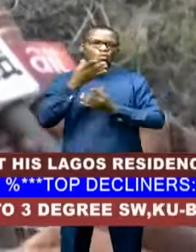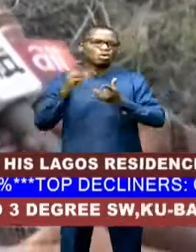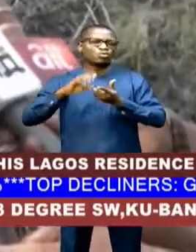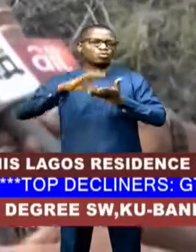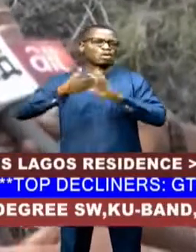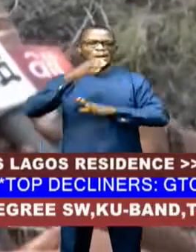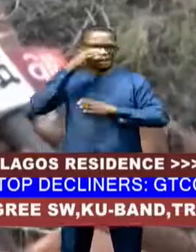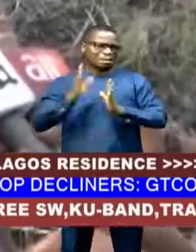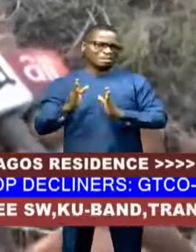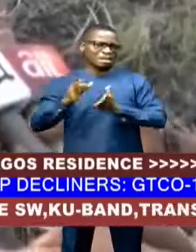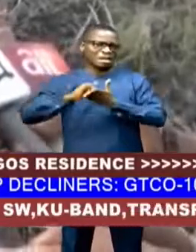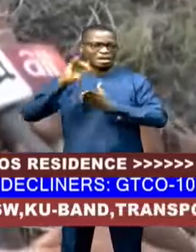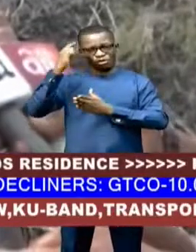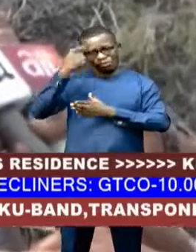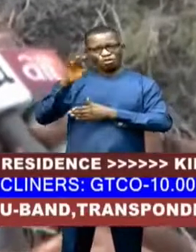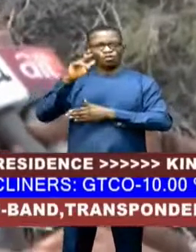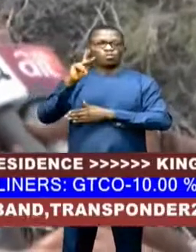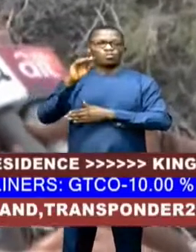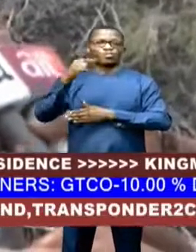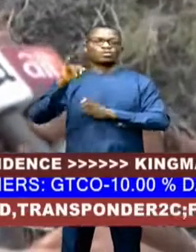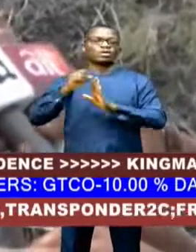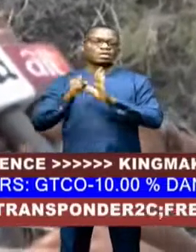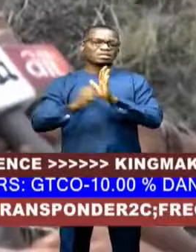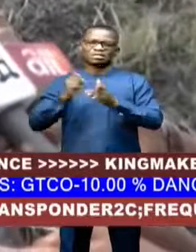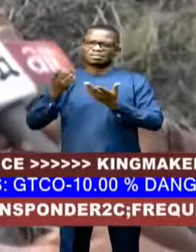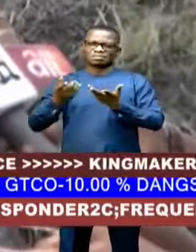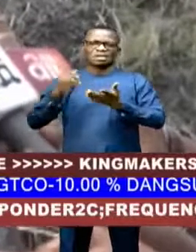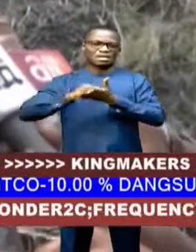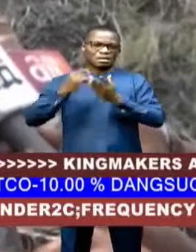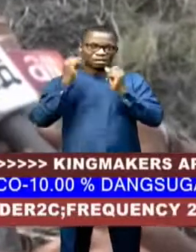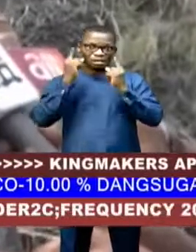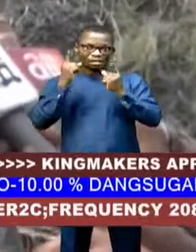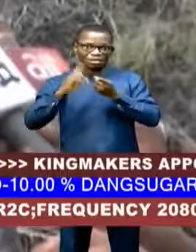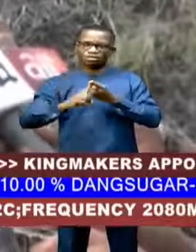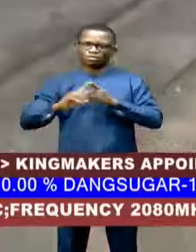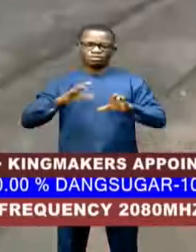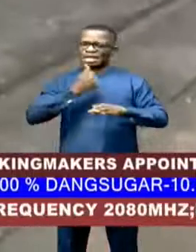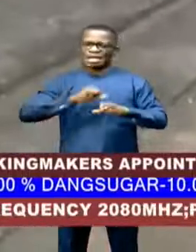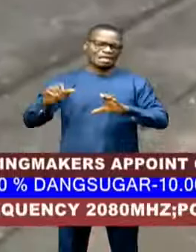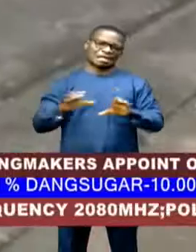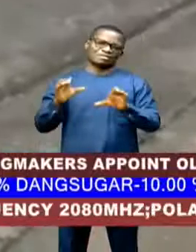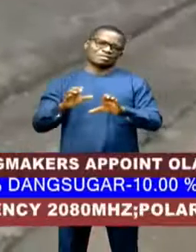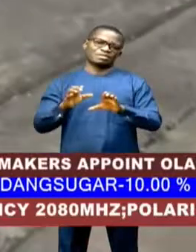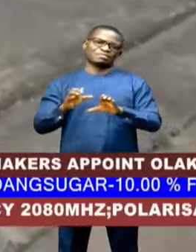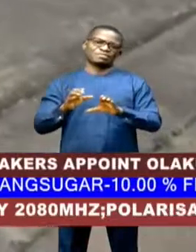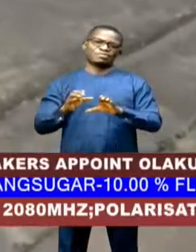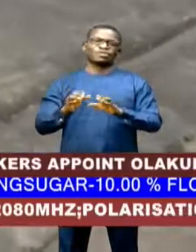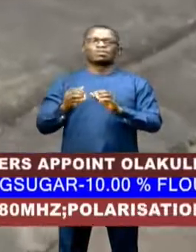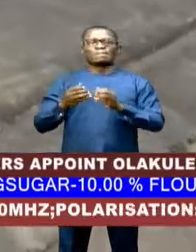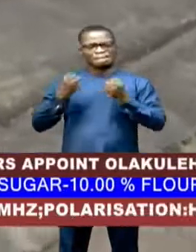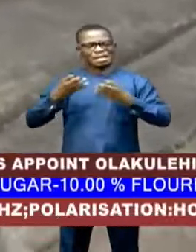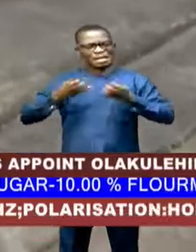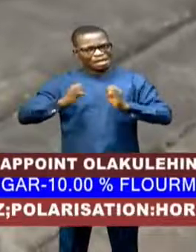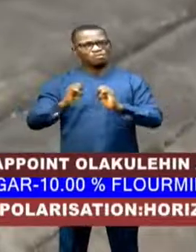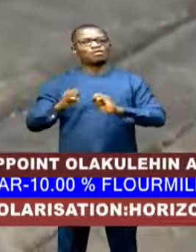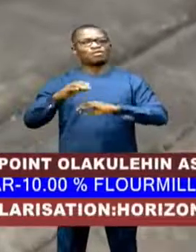resolve of the government of Kogi State to perpetuate any act of criminality within the territory of Kogi State. Concerted efforts are